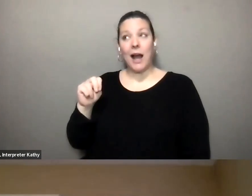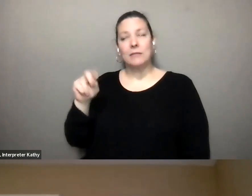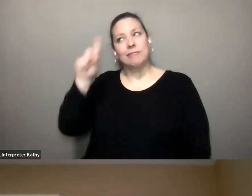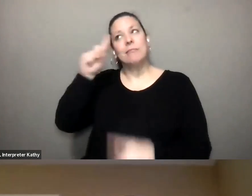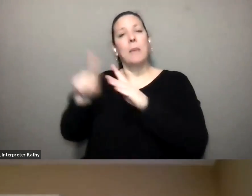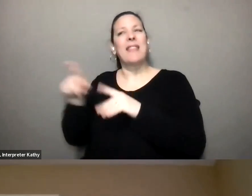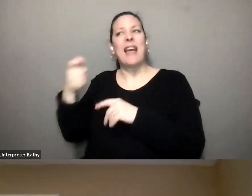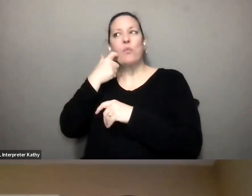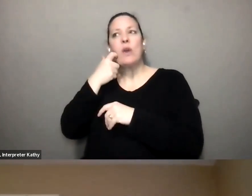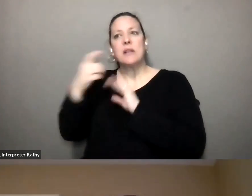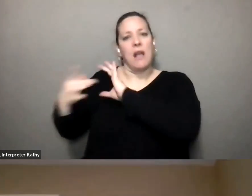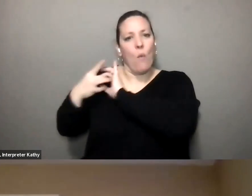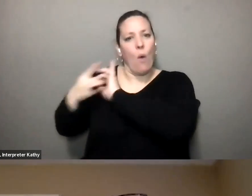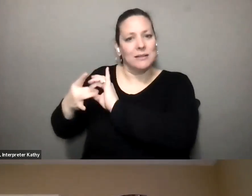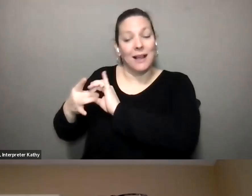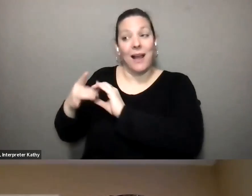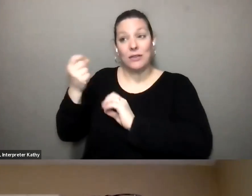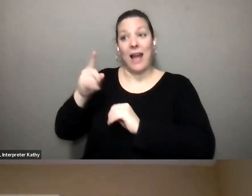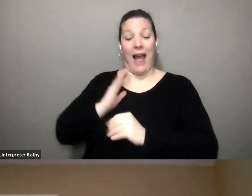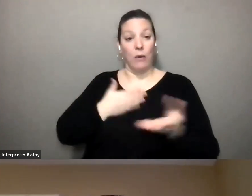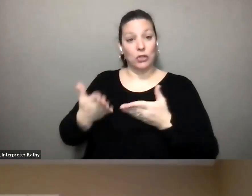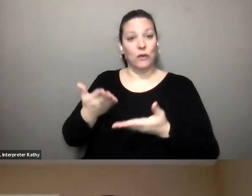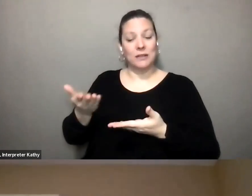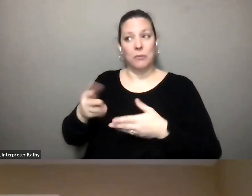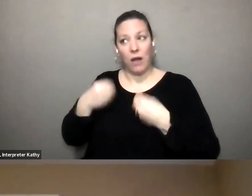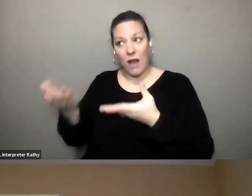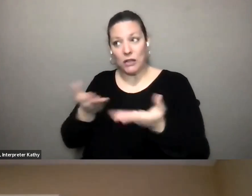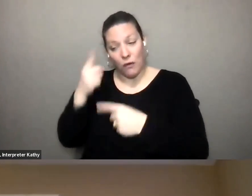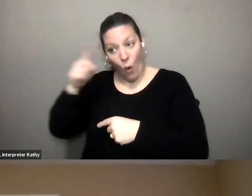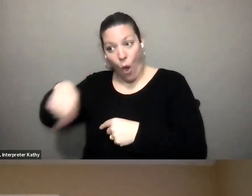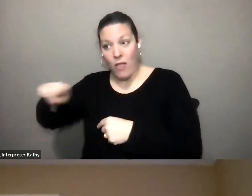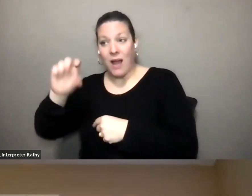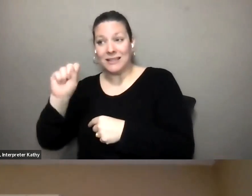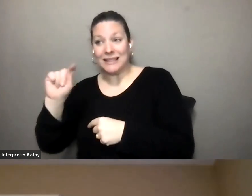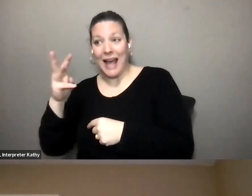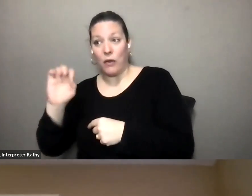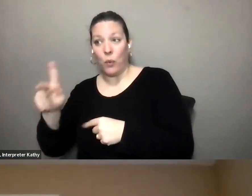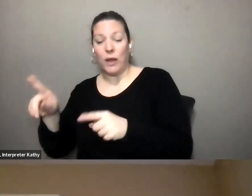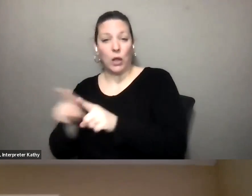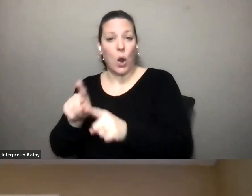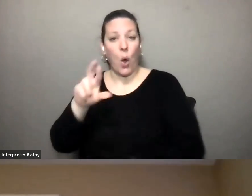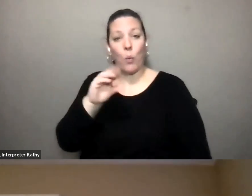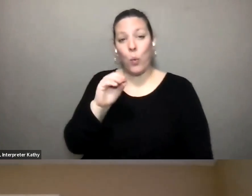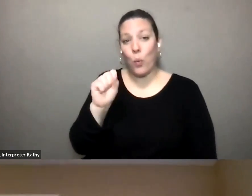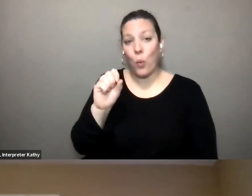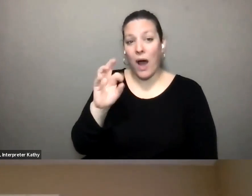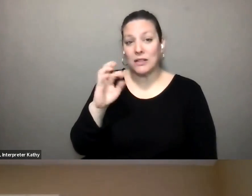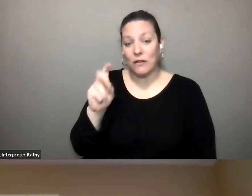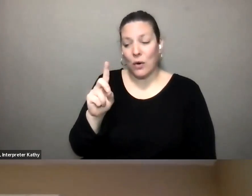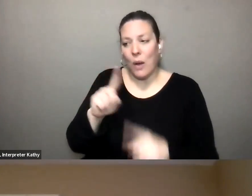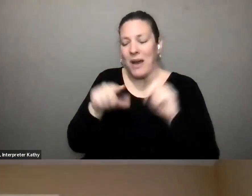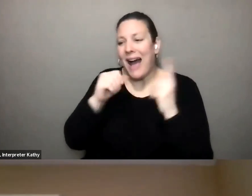service that now serves both of their facilities obviously at southwick but then also the new place in rossford um i don't know if they're